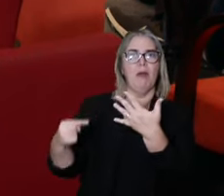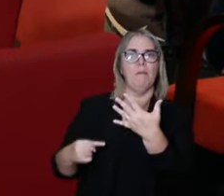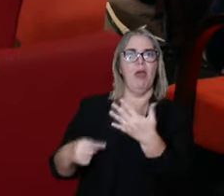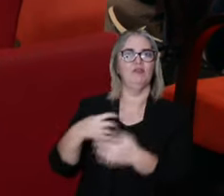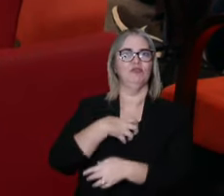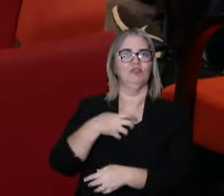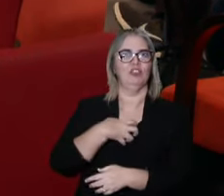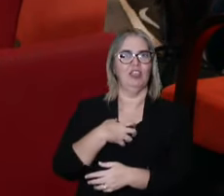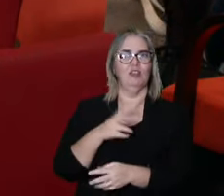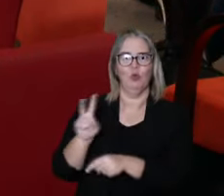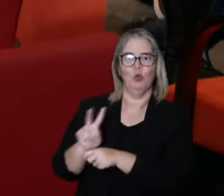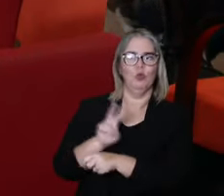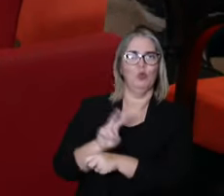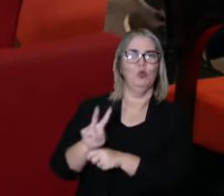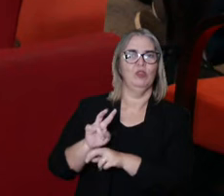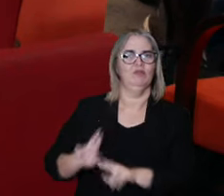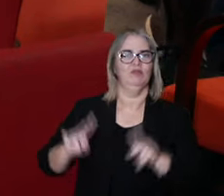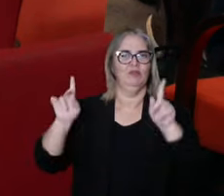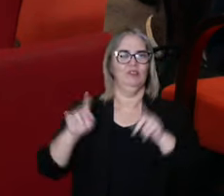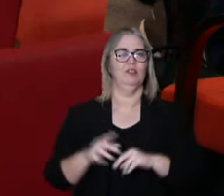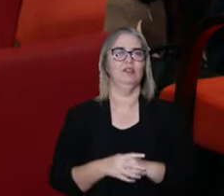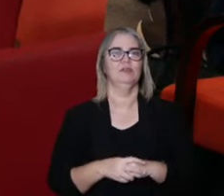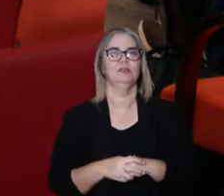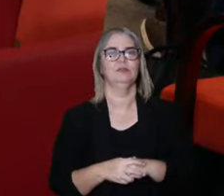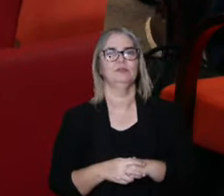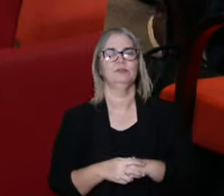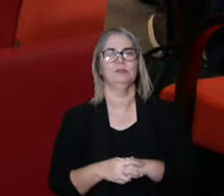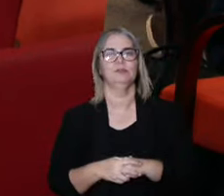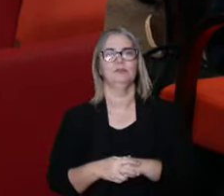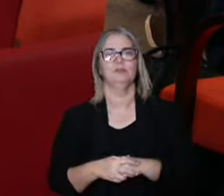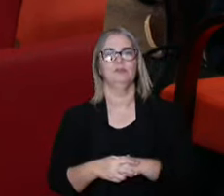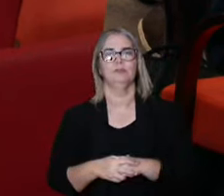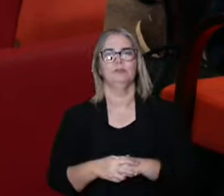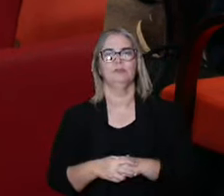are present now and are important.